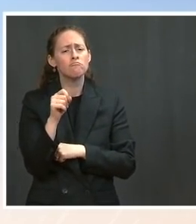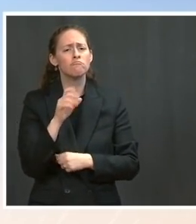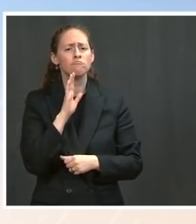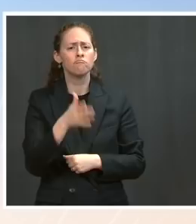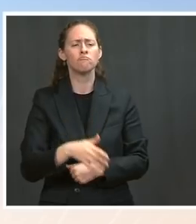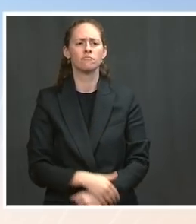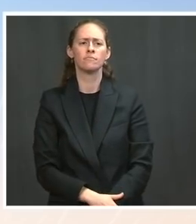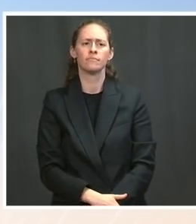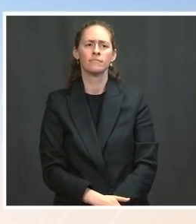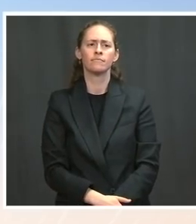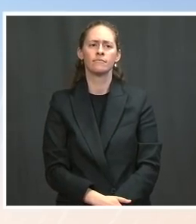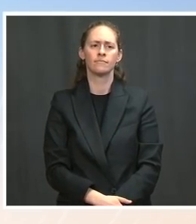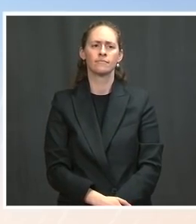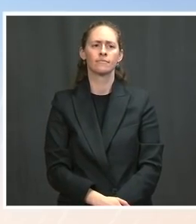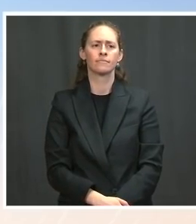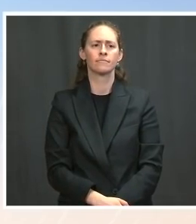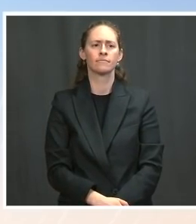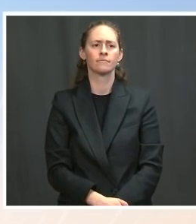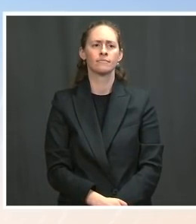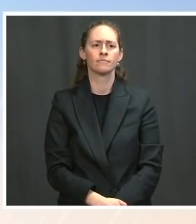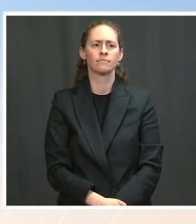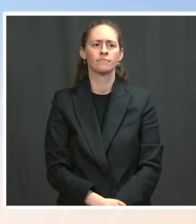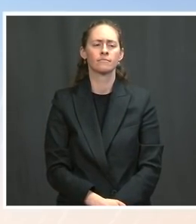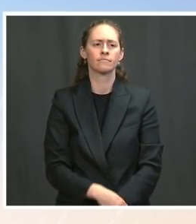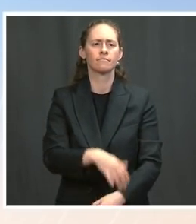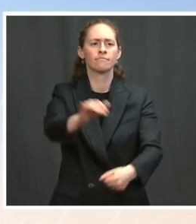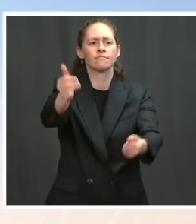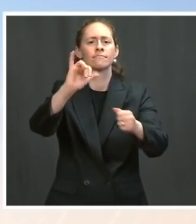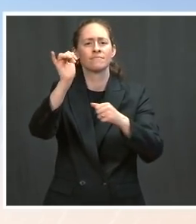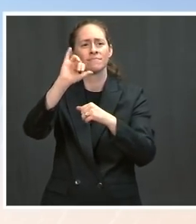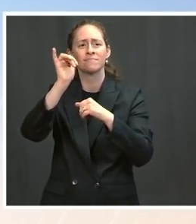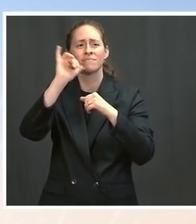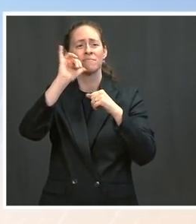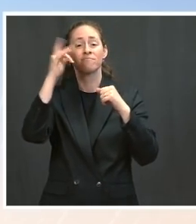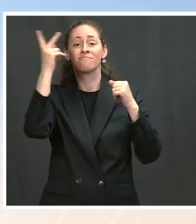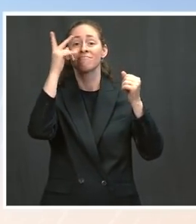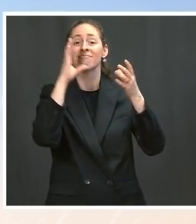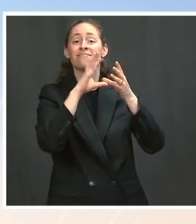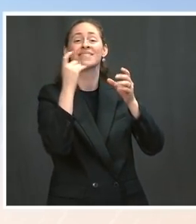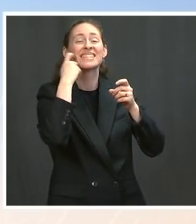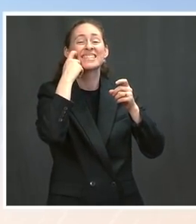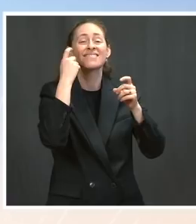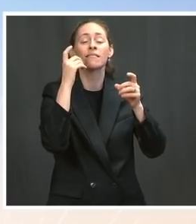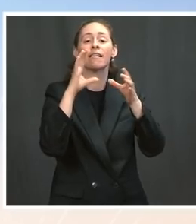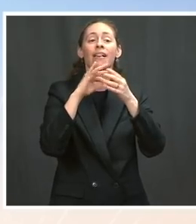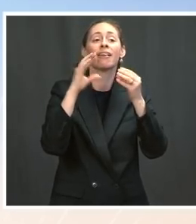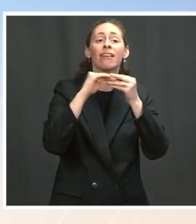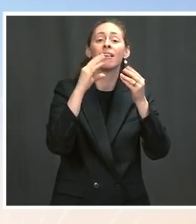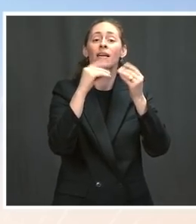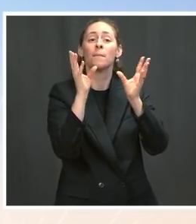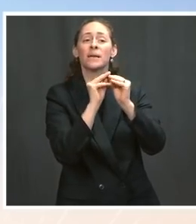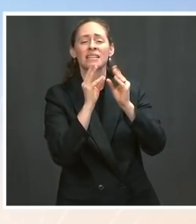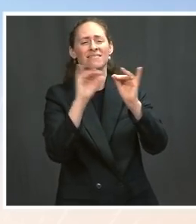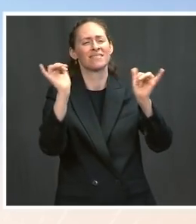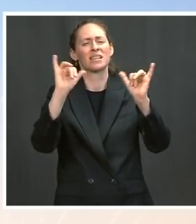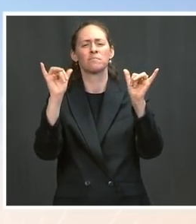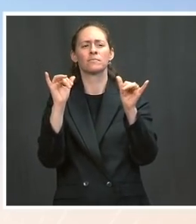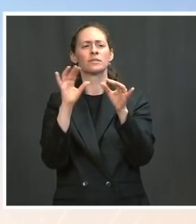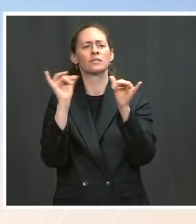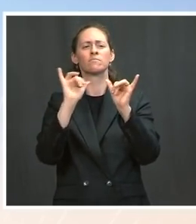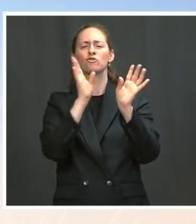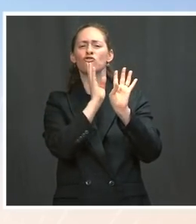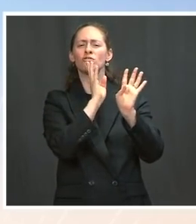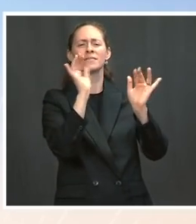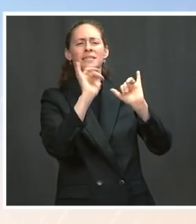Putin just a few weeks ago. We want to move to a more stable and predictable place. But we also, when we announced our sanctions,